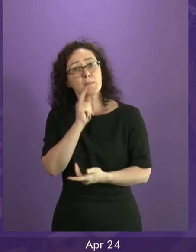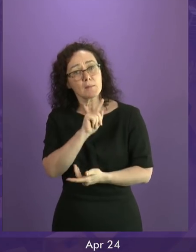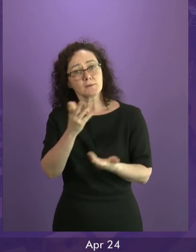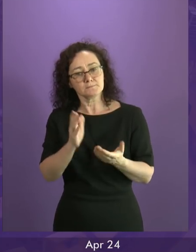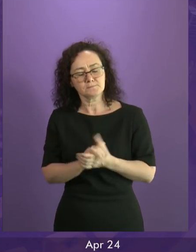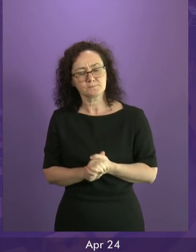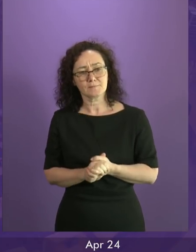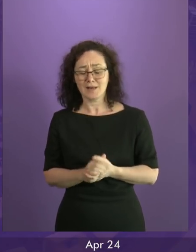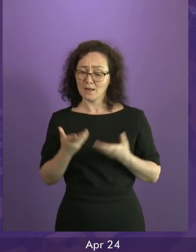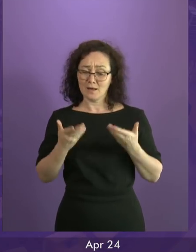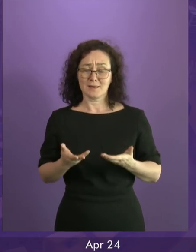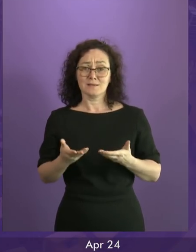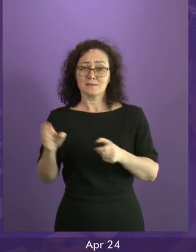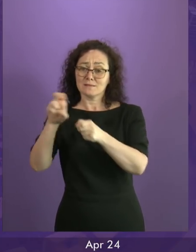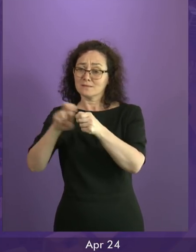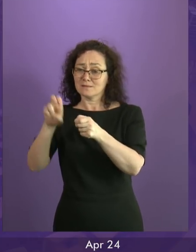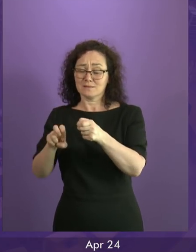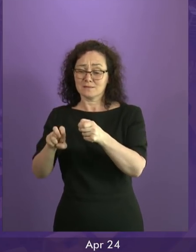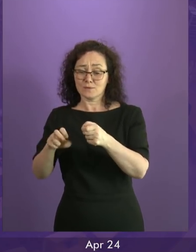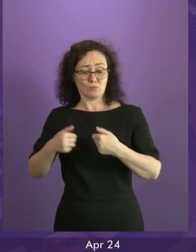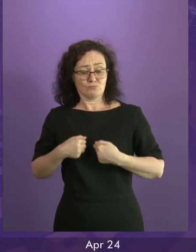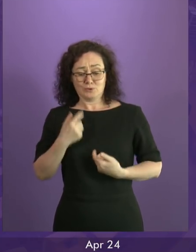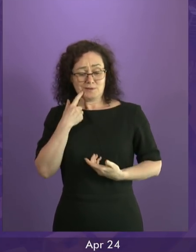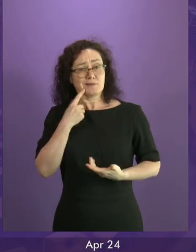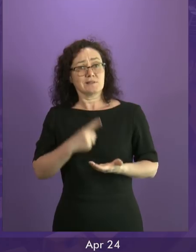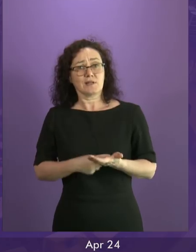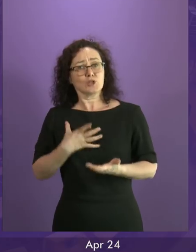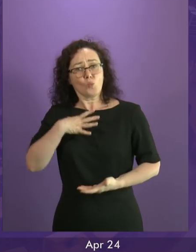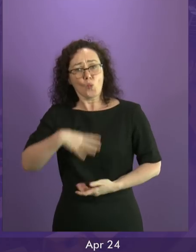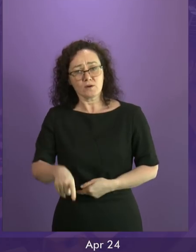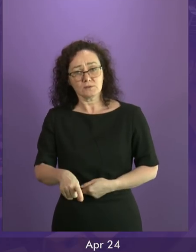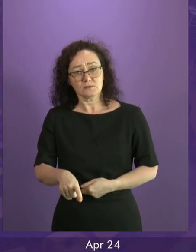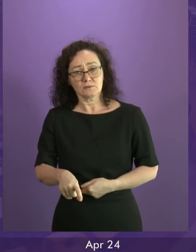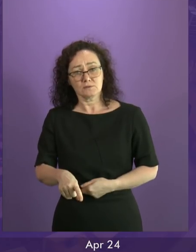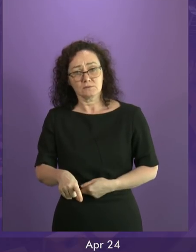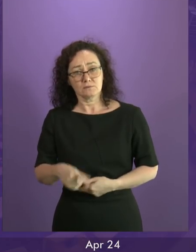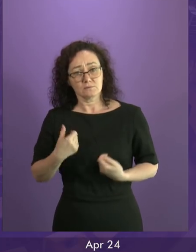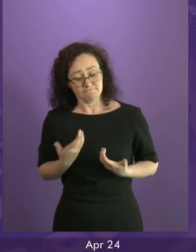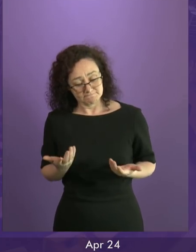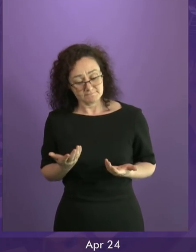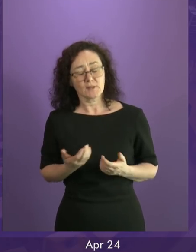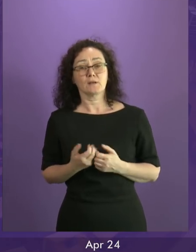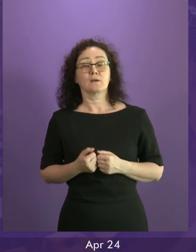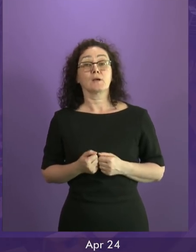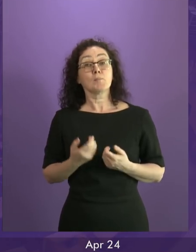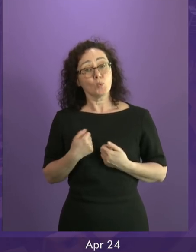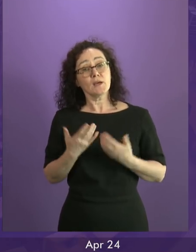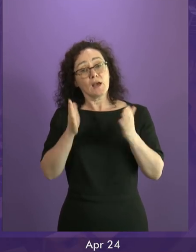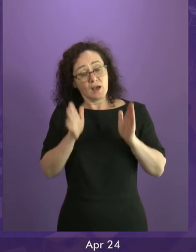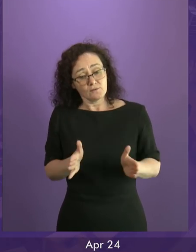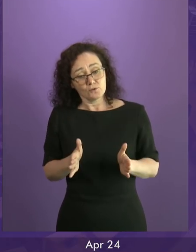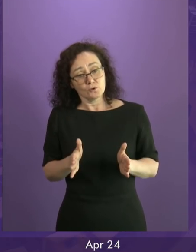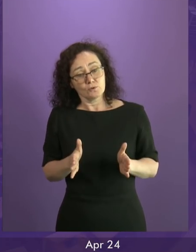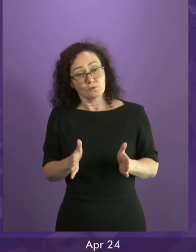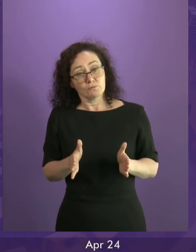Brexit situation is not of our choosing. It's not of the government's choosing. There's parliament's choosing or the country's choosing. But we have to respond in a way